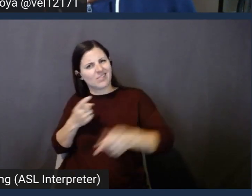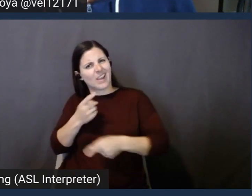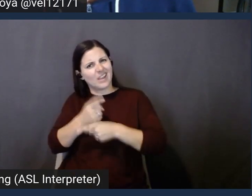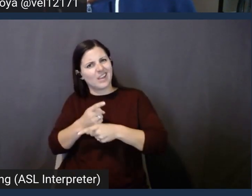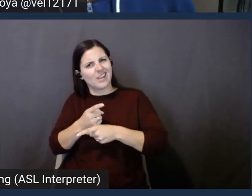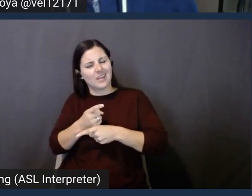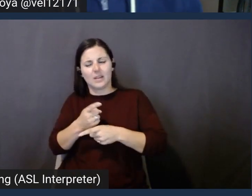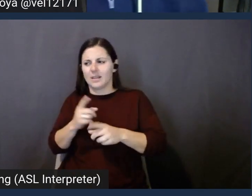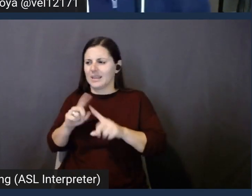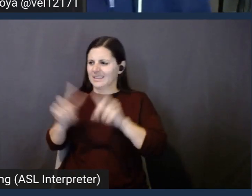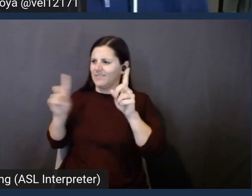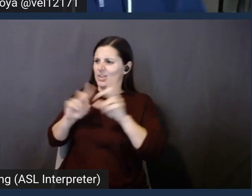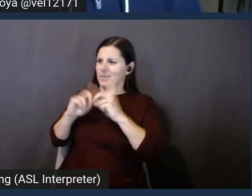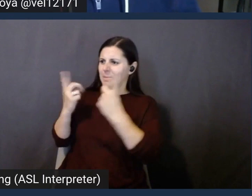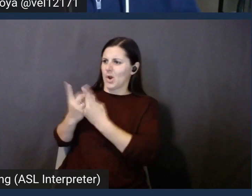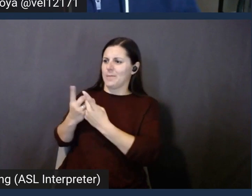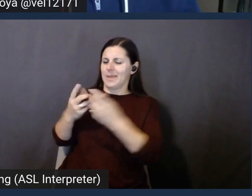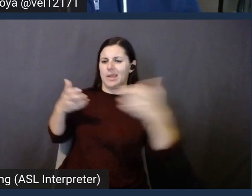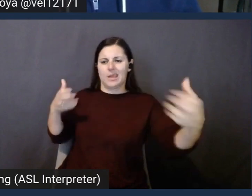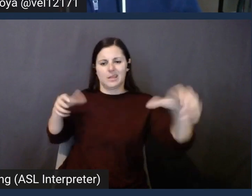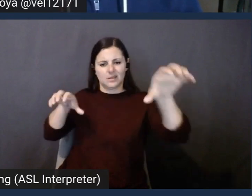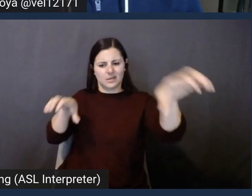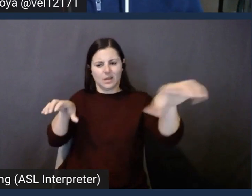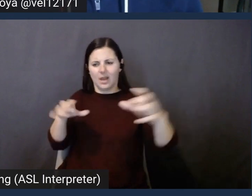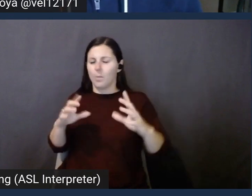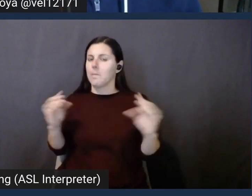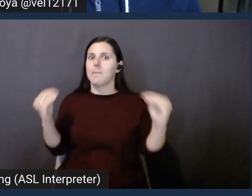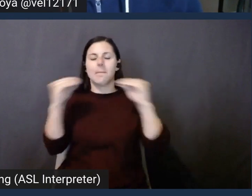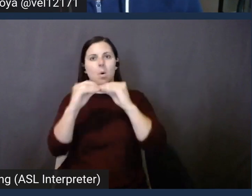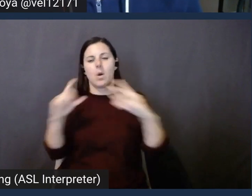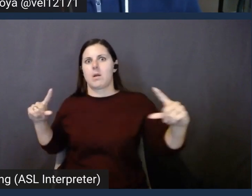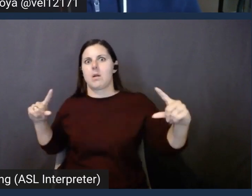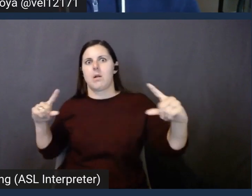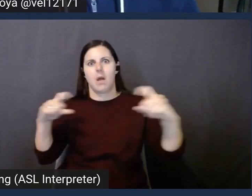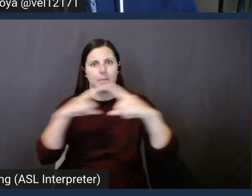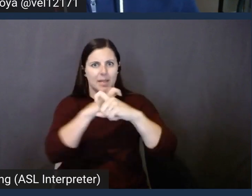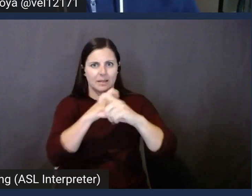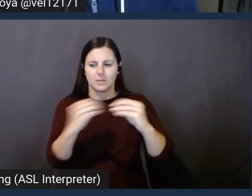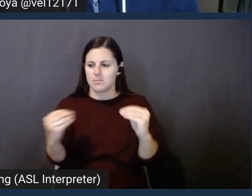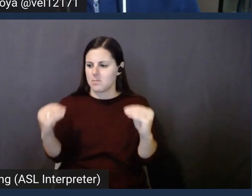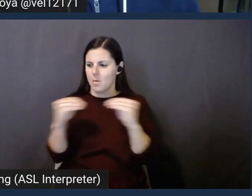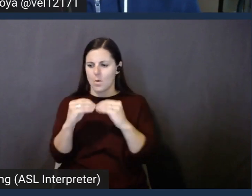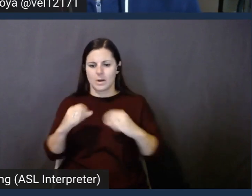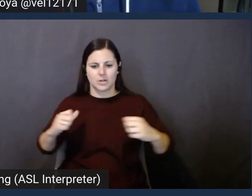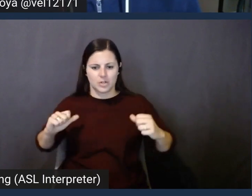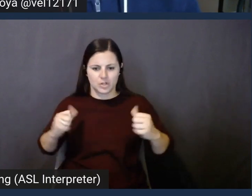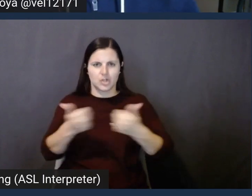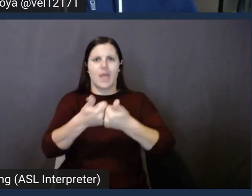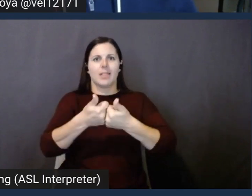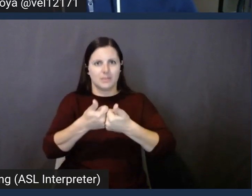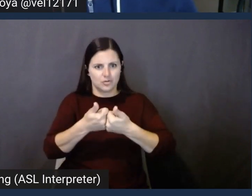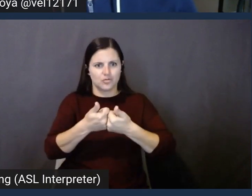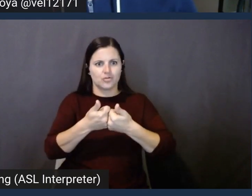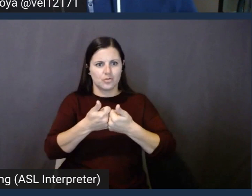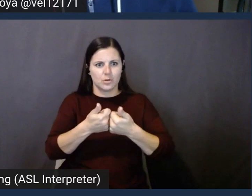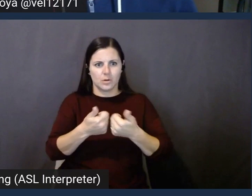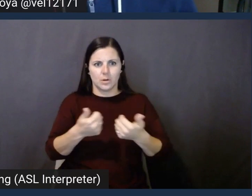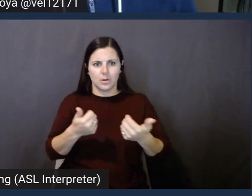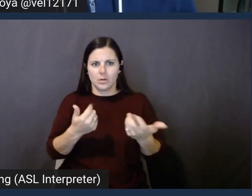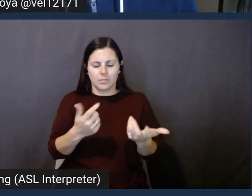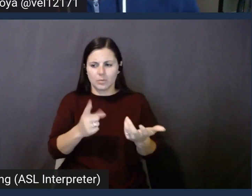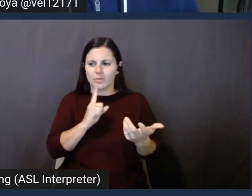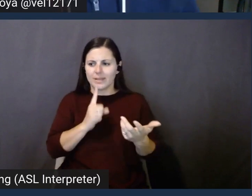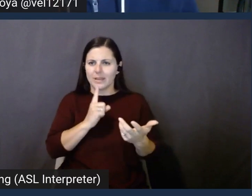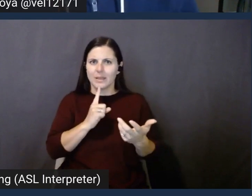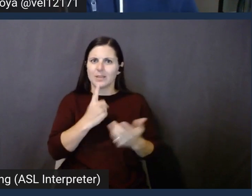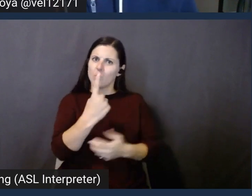what kind of complexity and challenges that can introduce to the business when just really trying to deliver the same customer experience